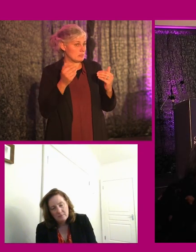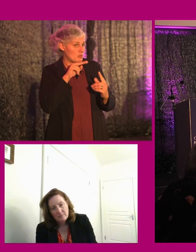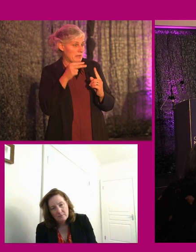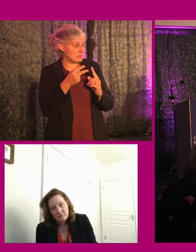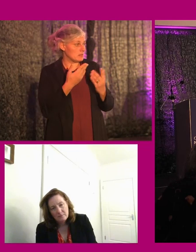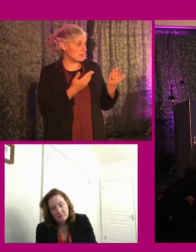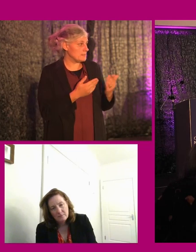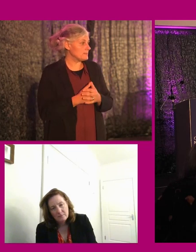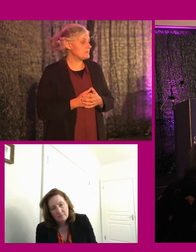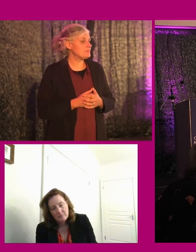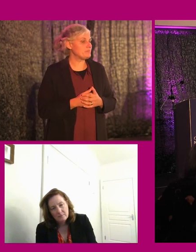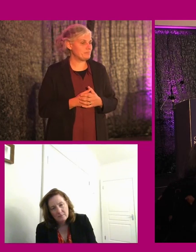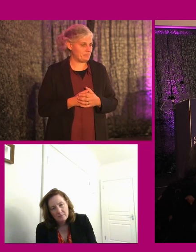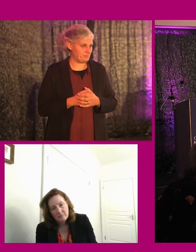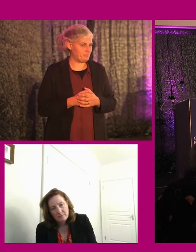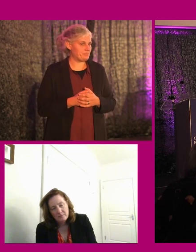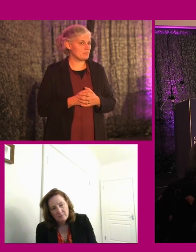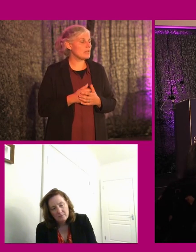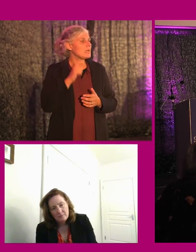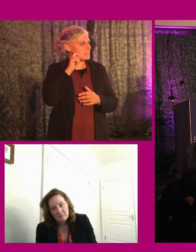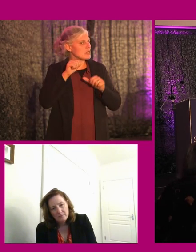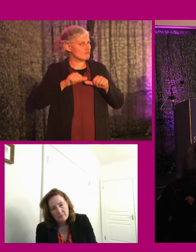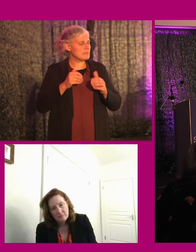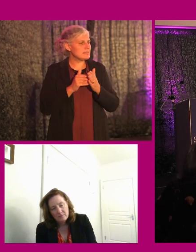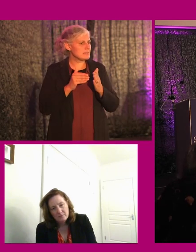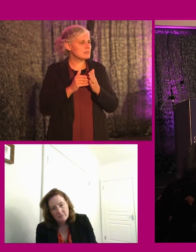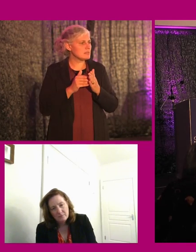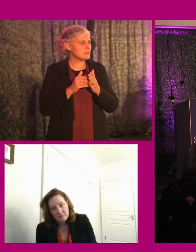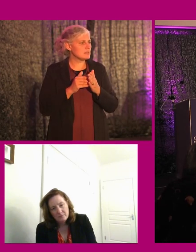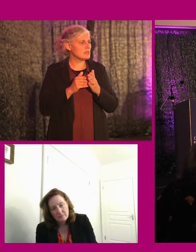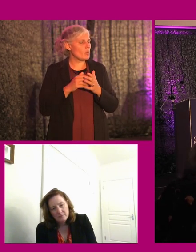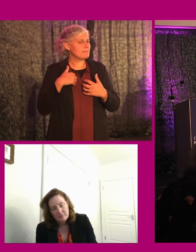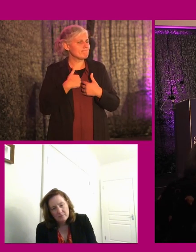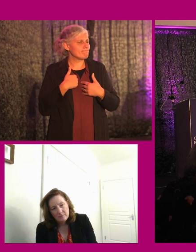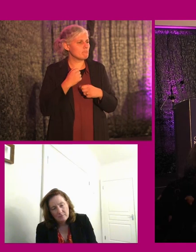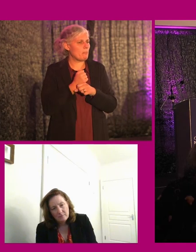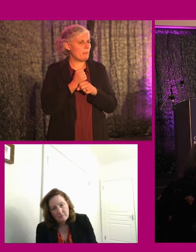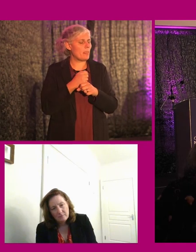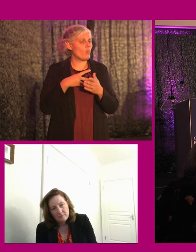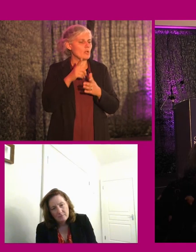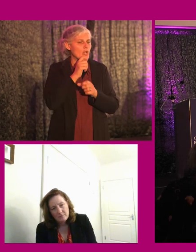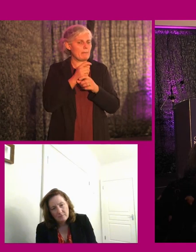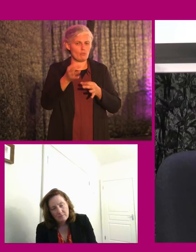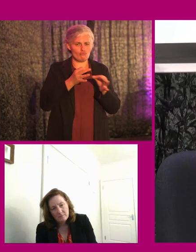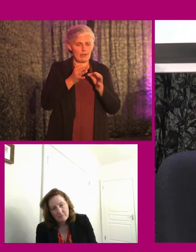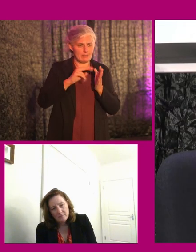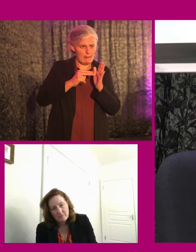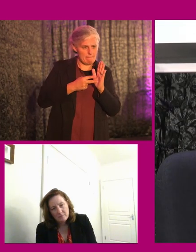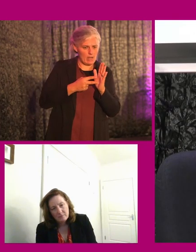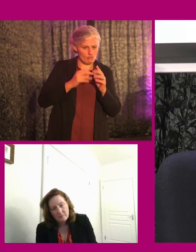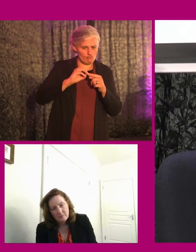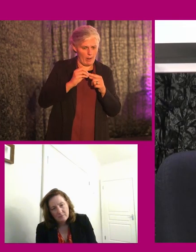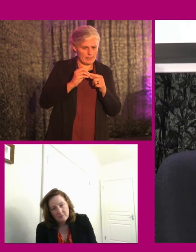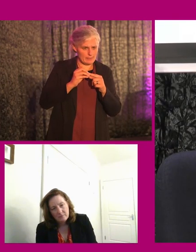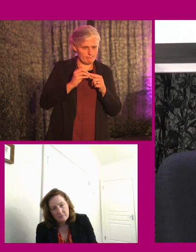I'm sorry. Can you hear me? Yeah. Okay. Yeah. No, I think I agree with that. That's we were quite conscious in when looking at the strategy to really try and